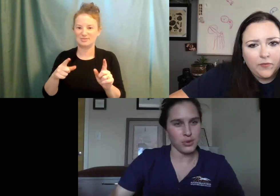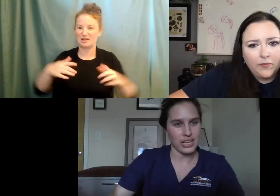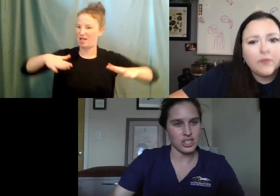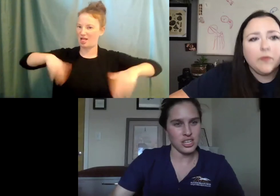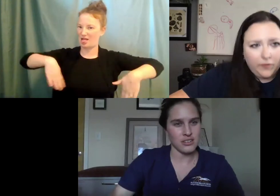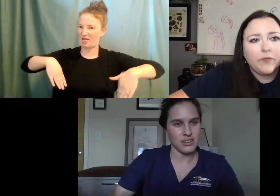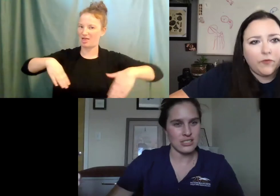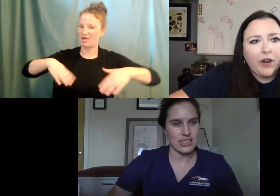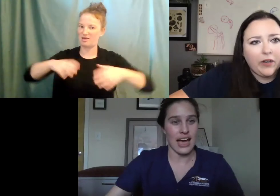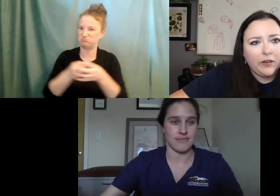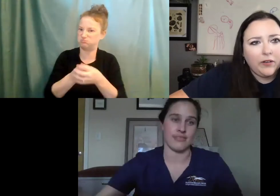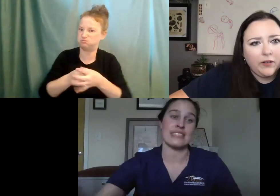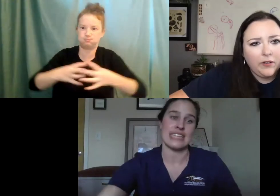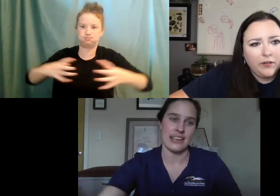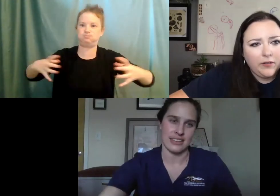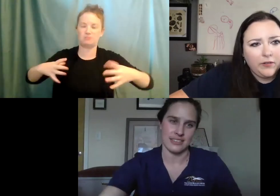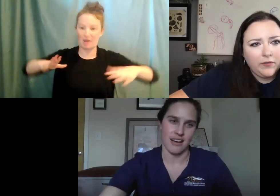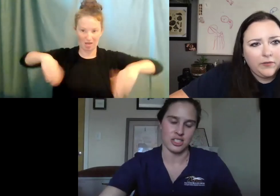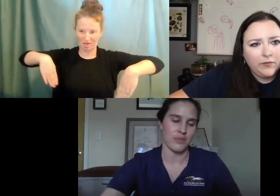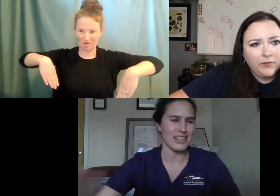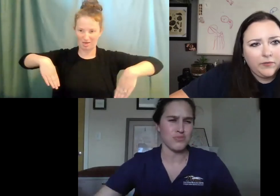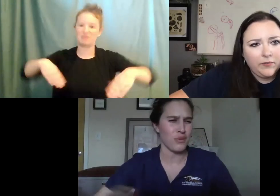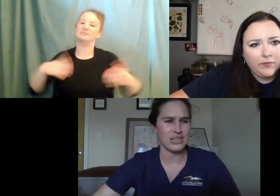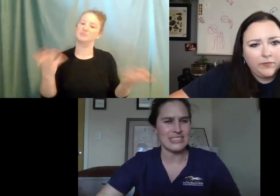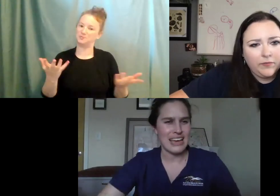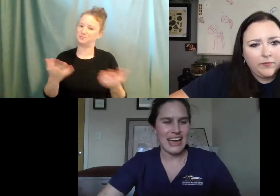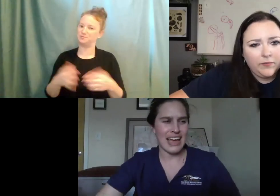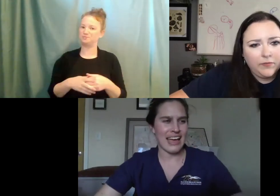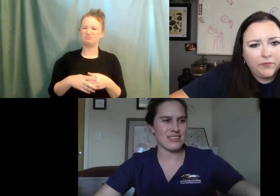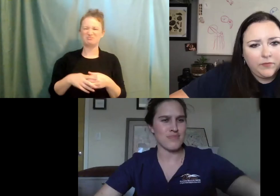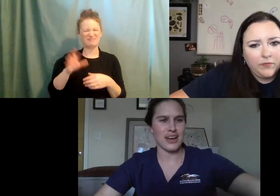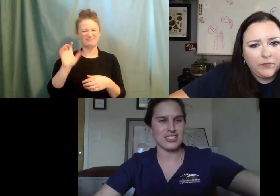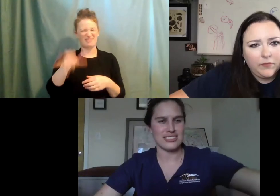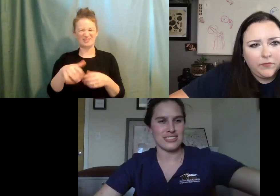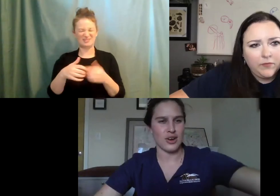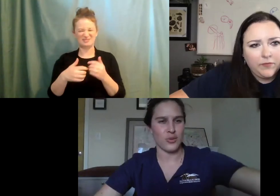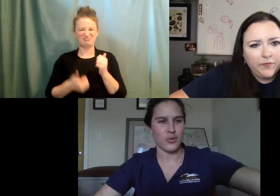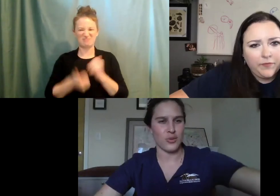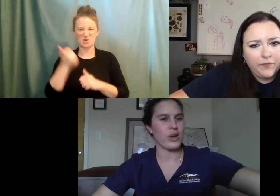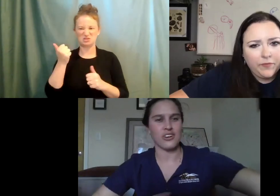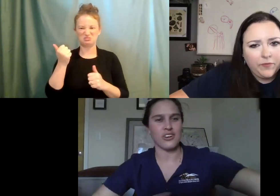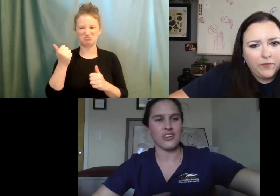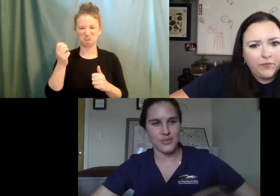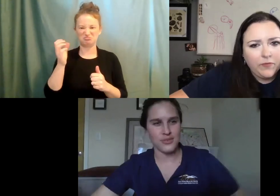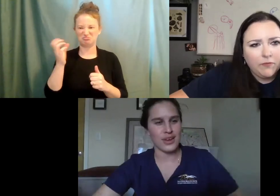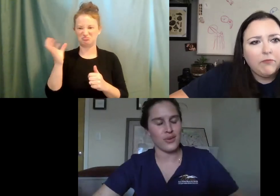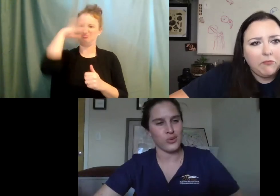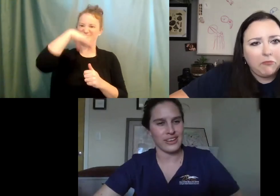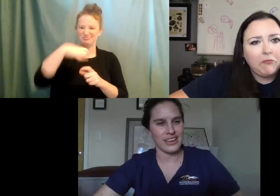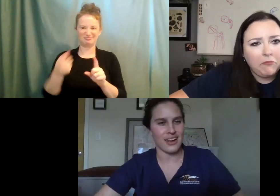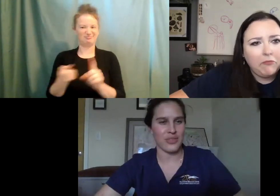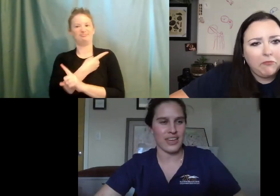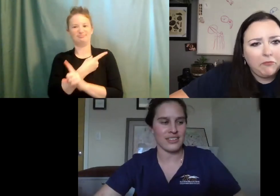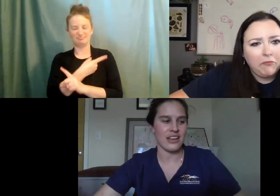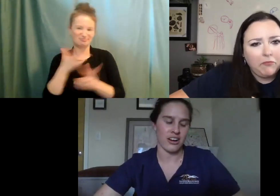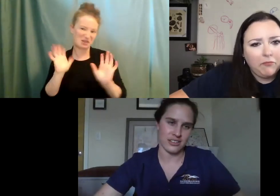population that the state is acknowledging, but that's probably as, as much as, you know, weird stuff that we